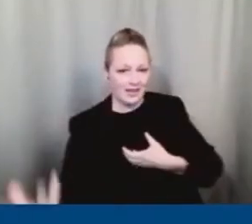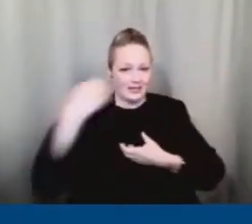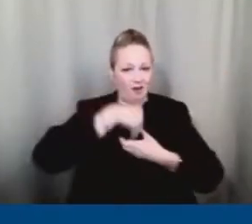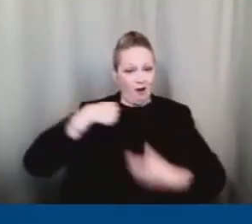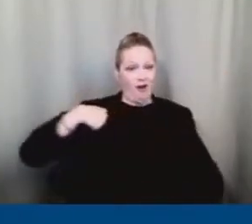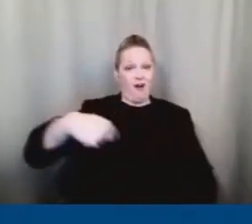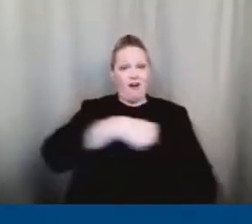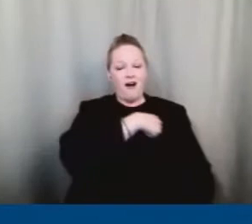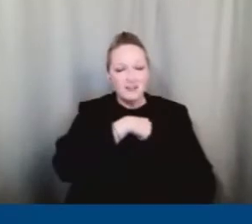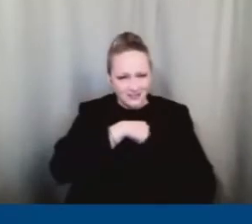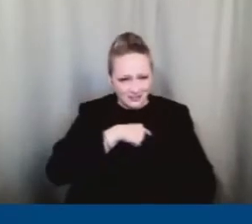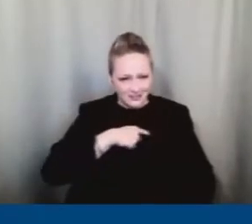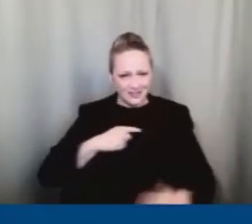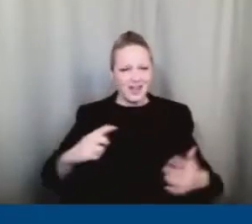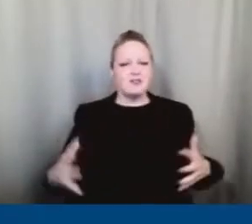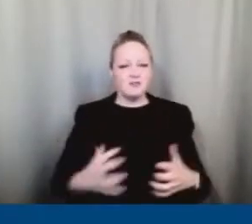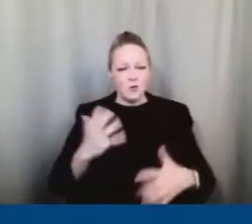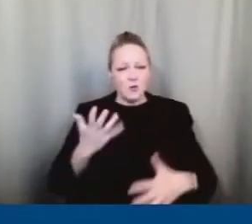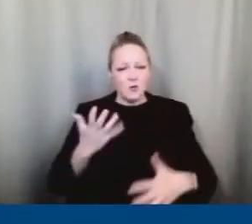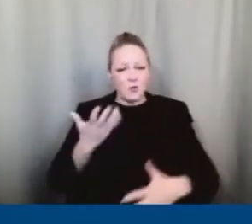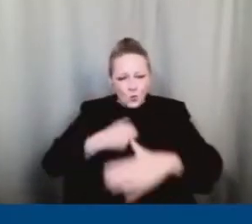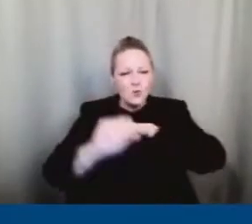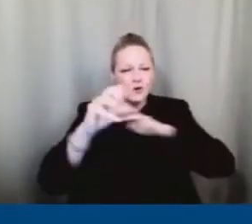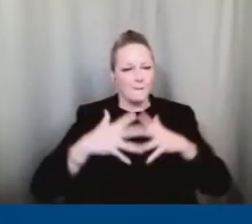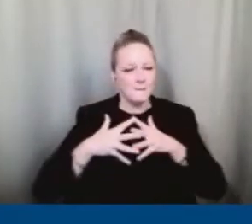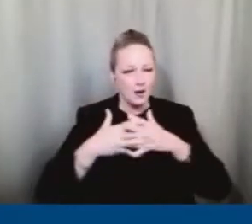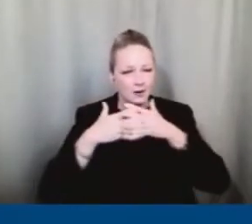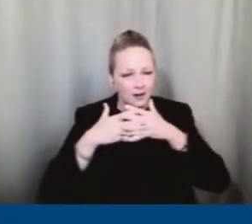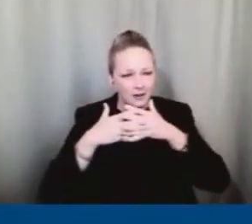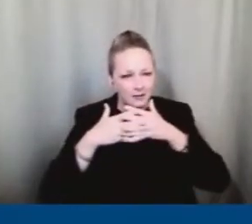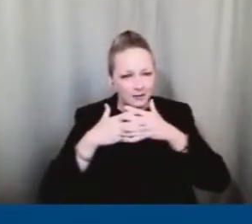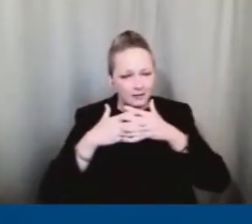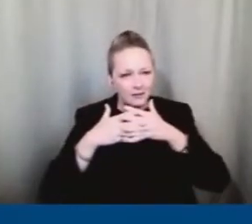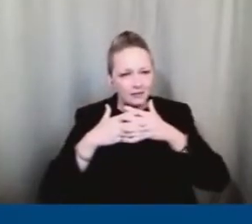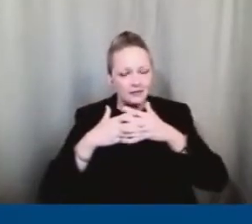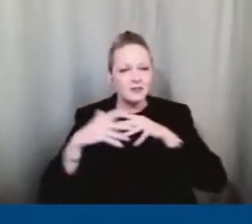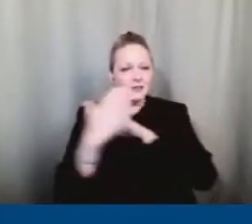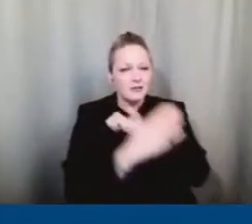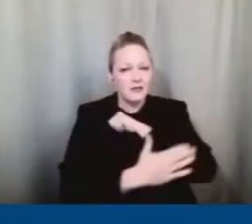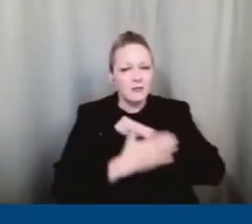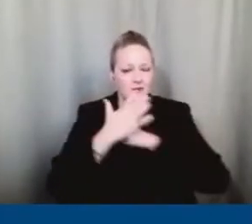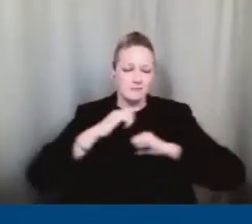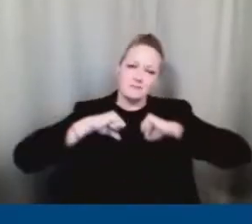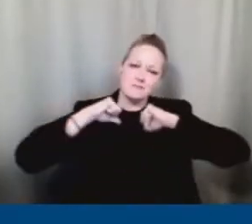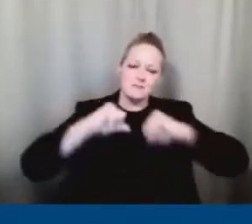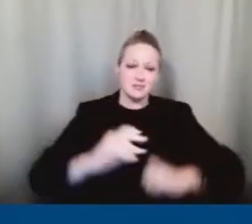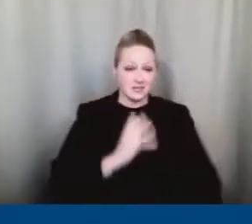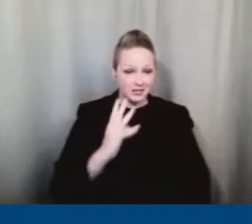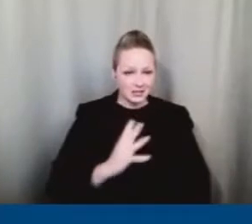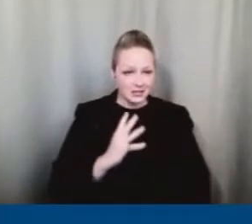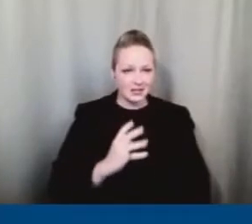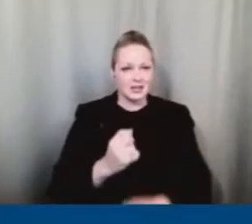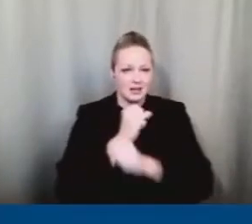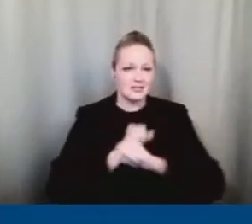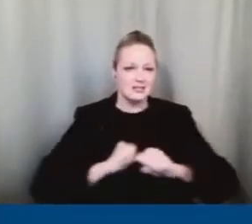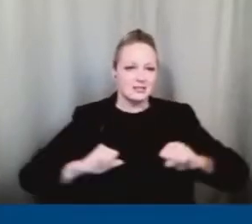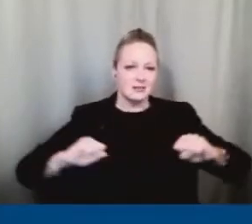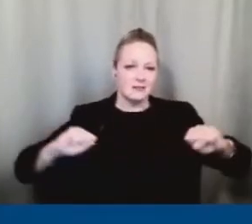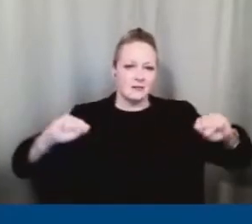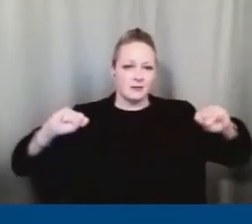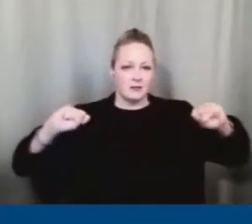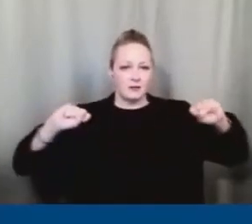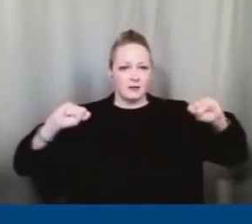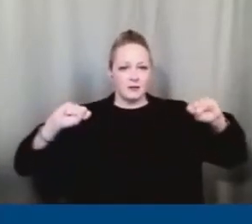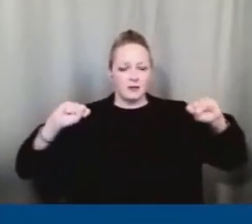birthing the America that we dream. A nation that protects the dignity and the safety and the wellness of every single one of